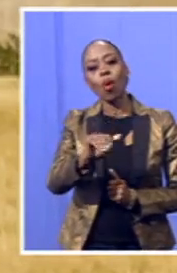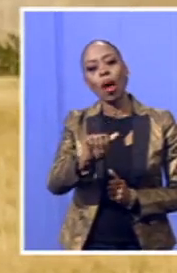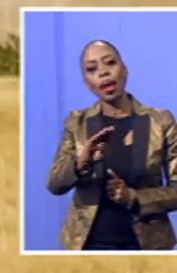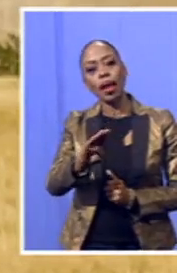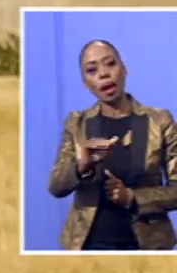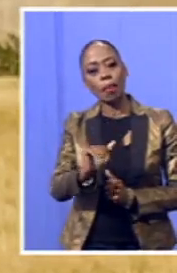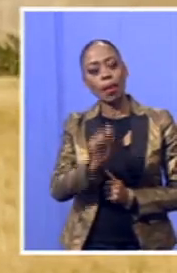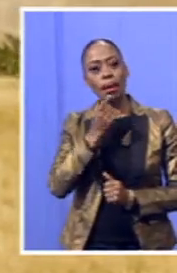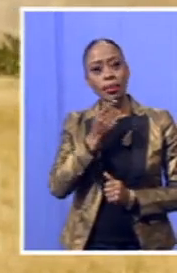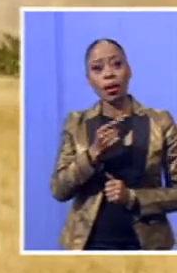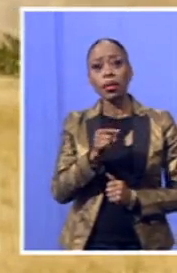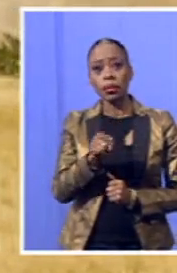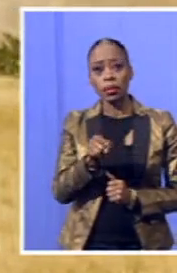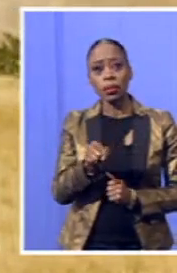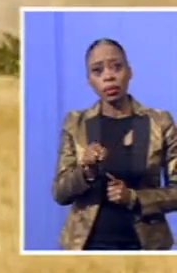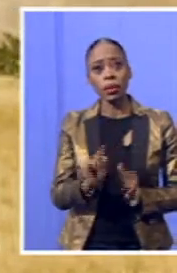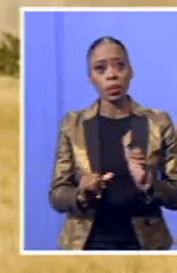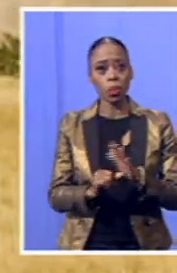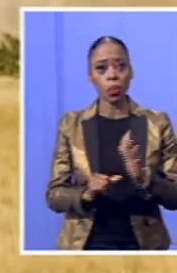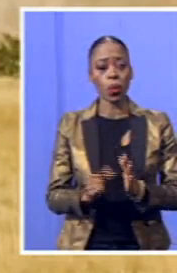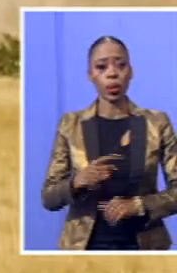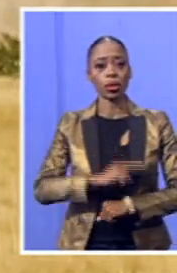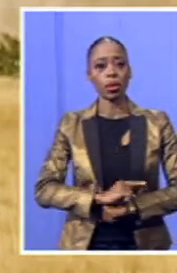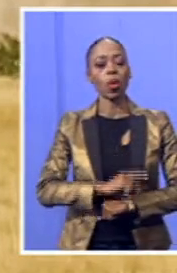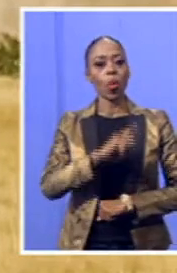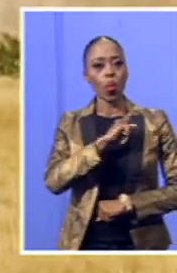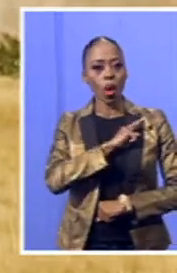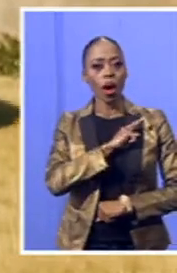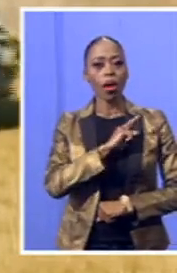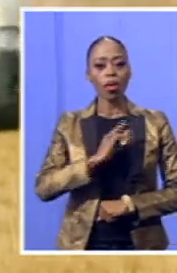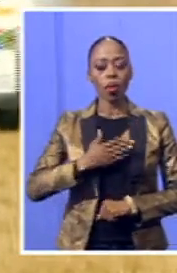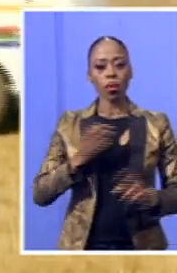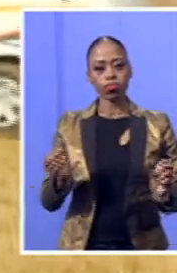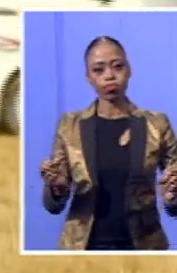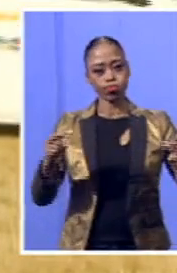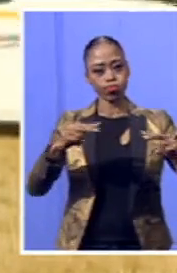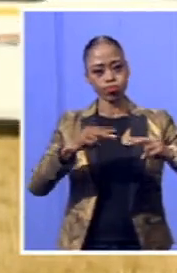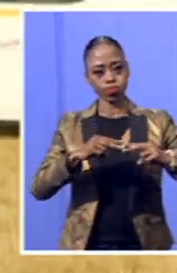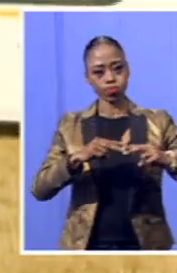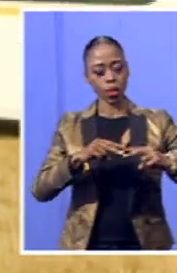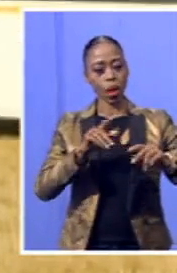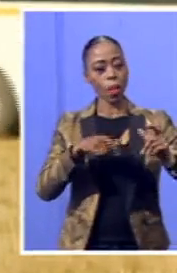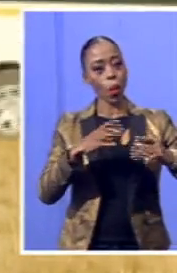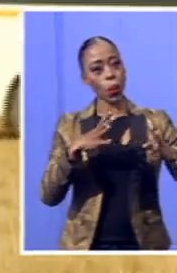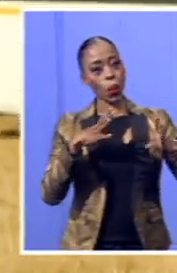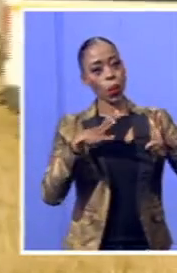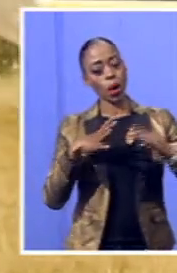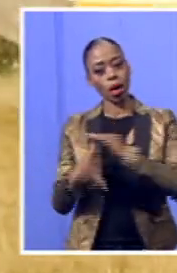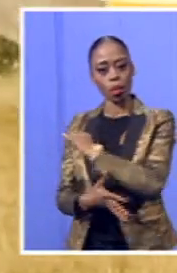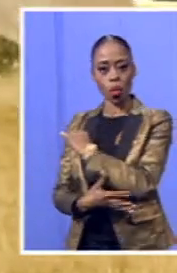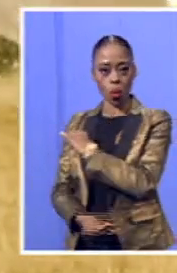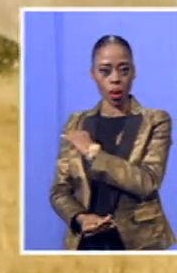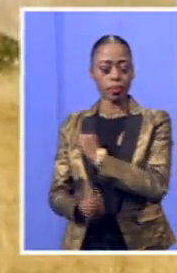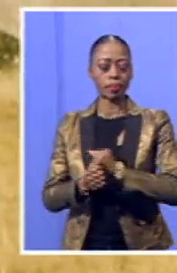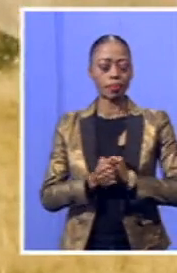that this is a very significant day because they want to close the gap between the have and the have not. We